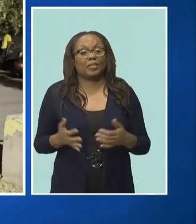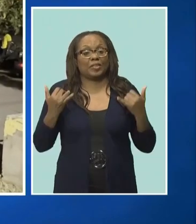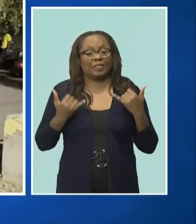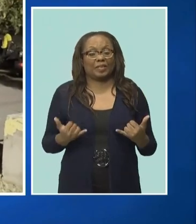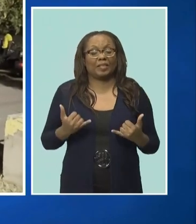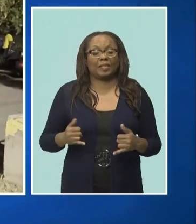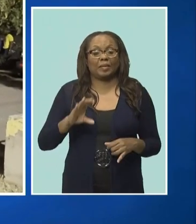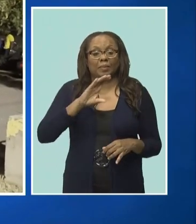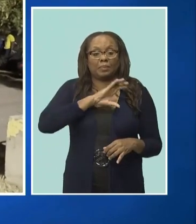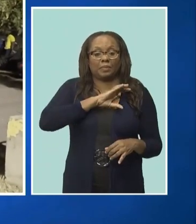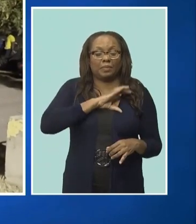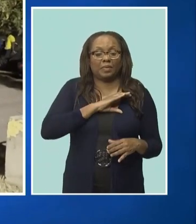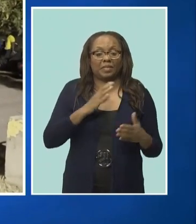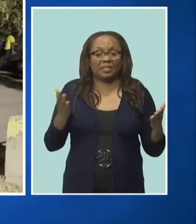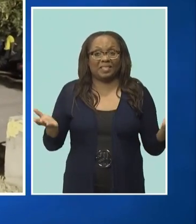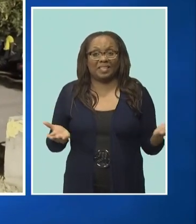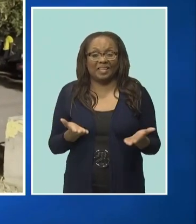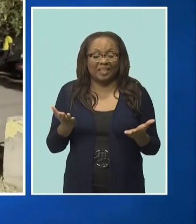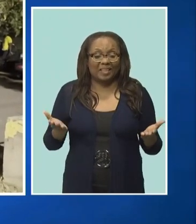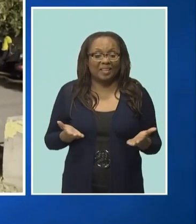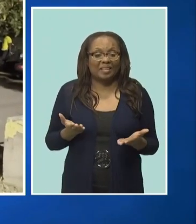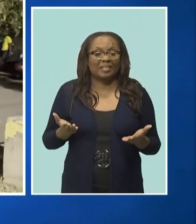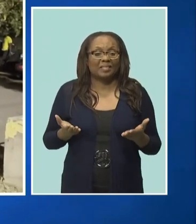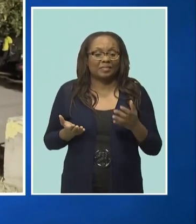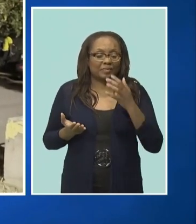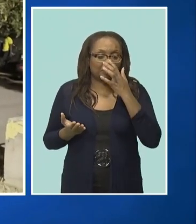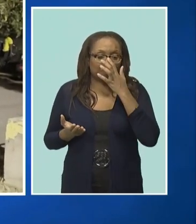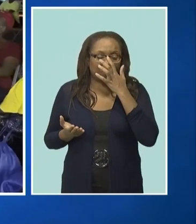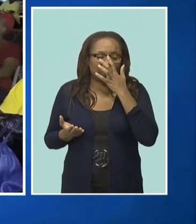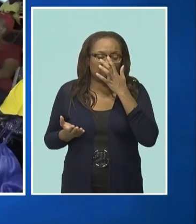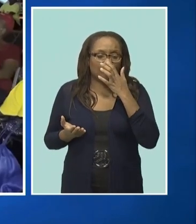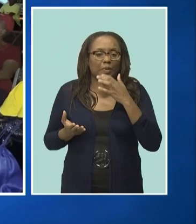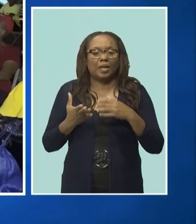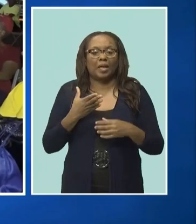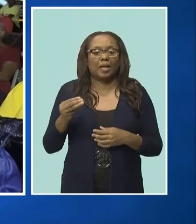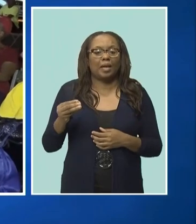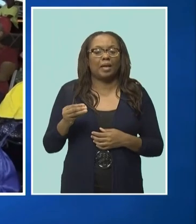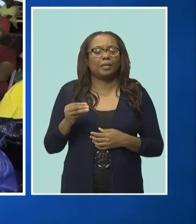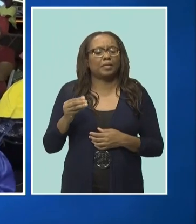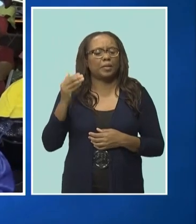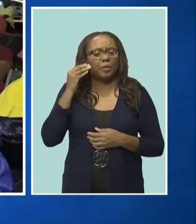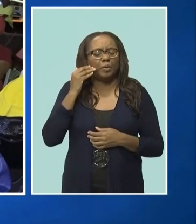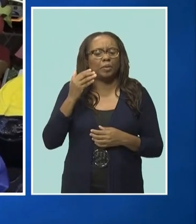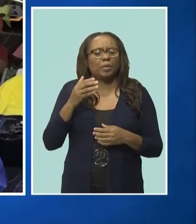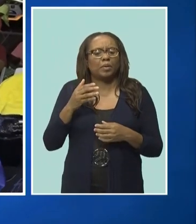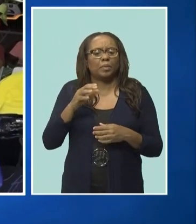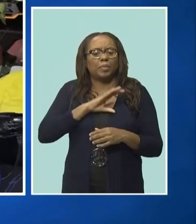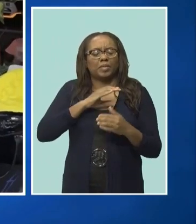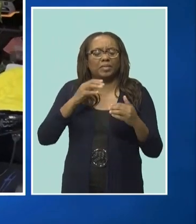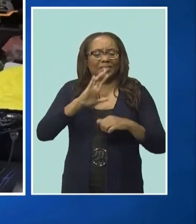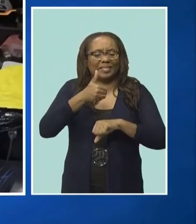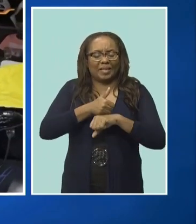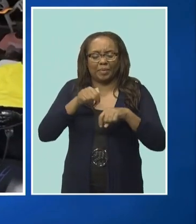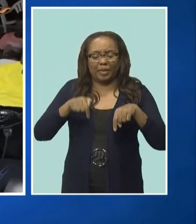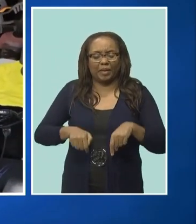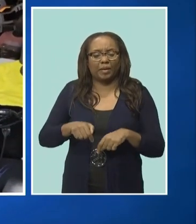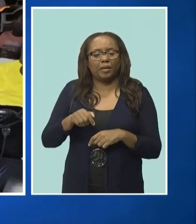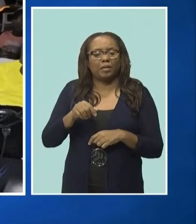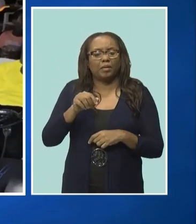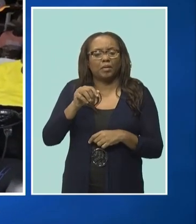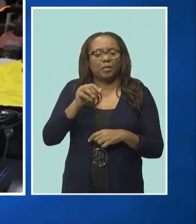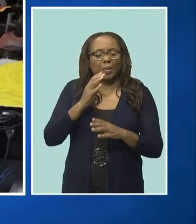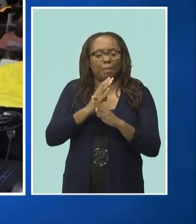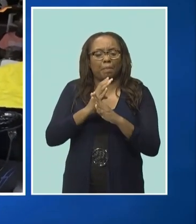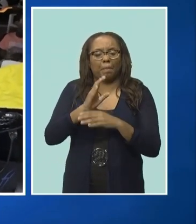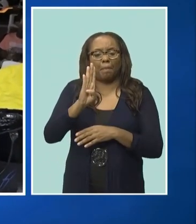with the mobile bus, I have felt a difference in being safe in